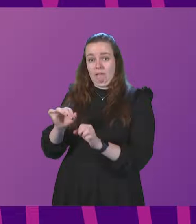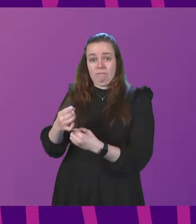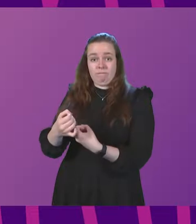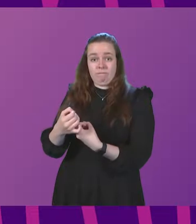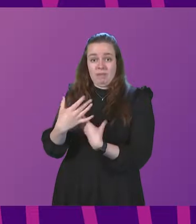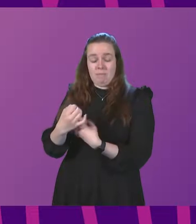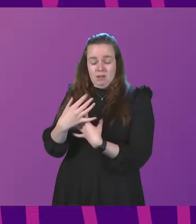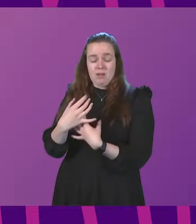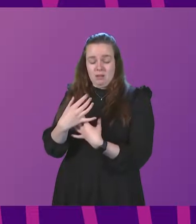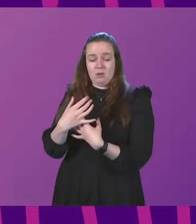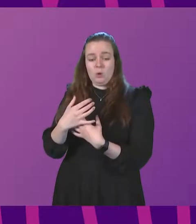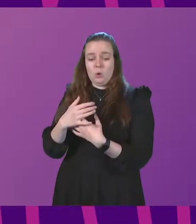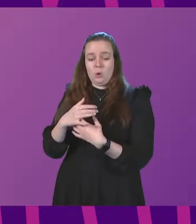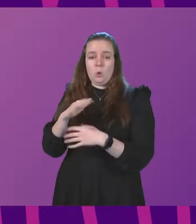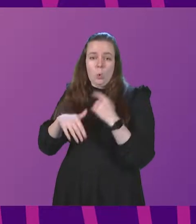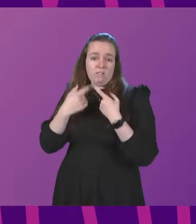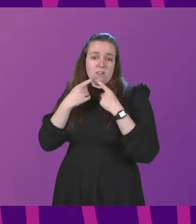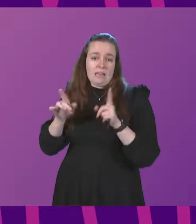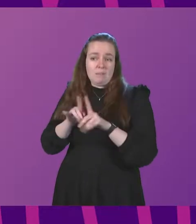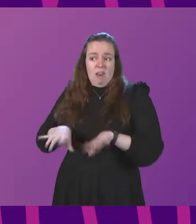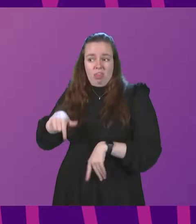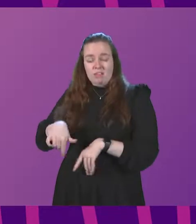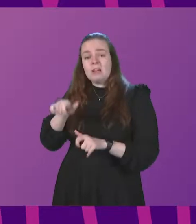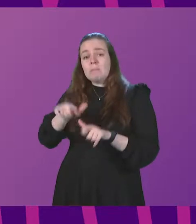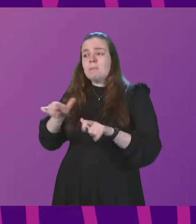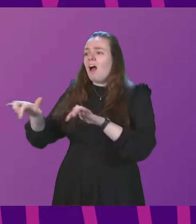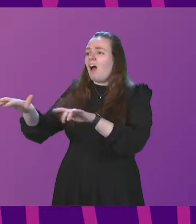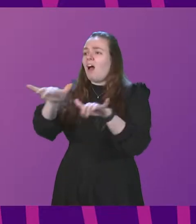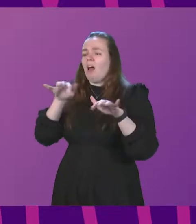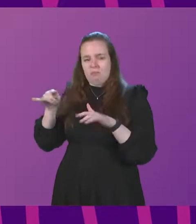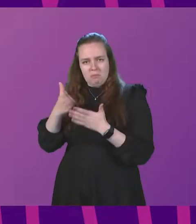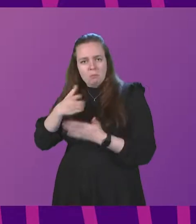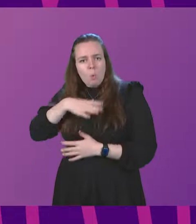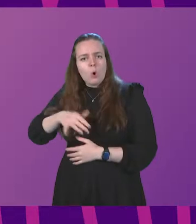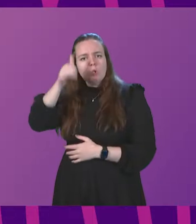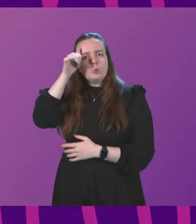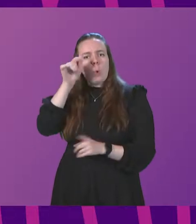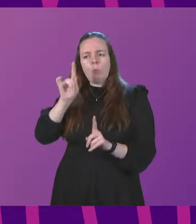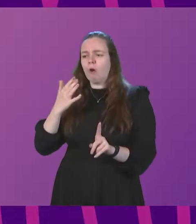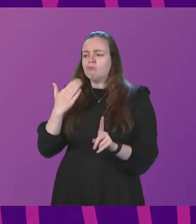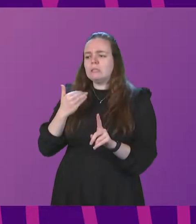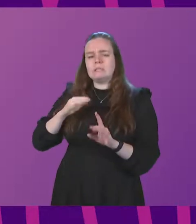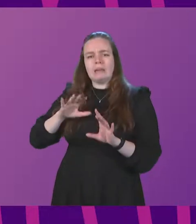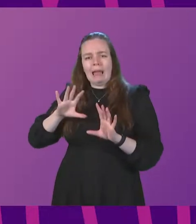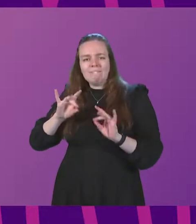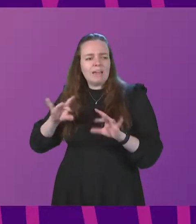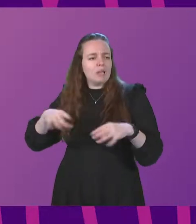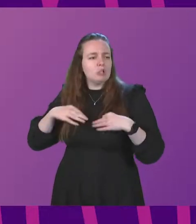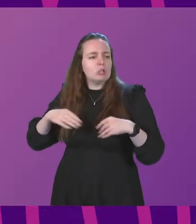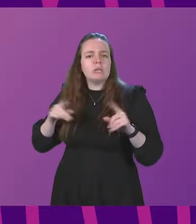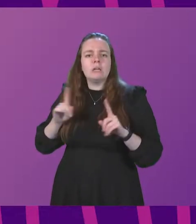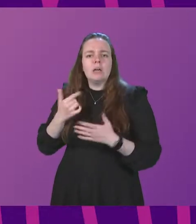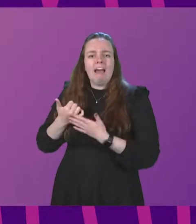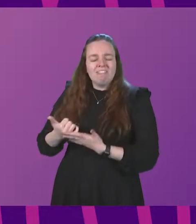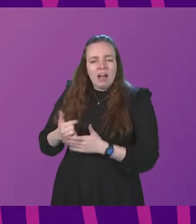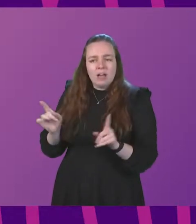on the back of statements like this, people out there really do want to know what the latest trends in infection are and the advice that they are being given to try